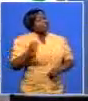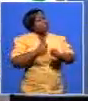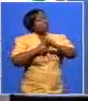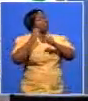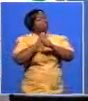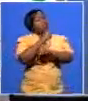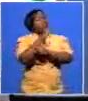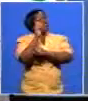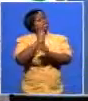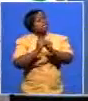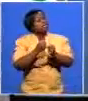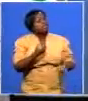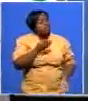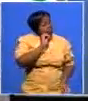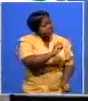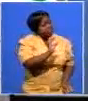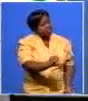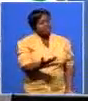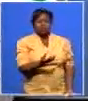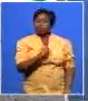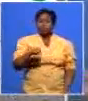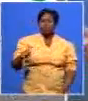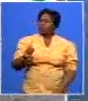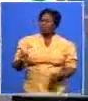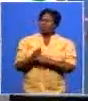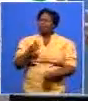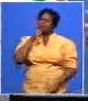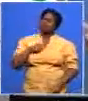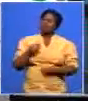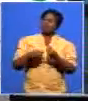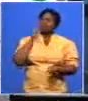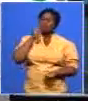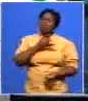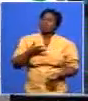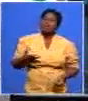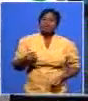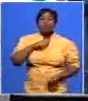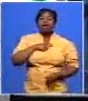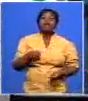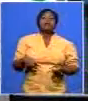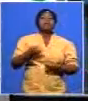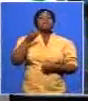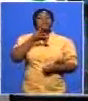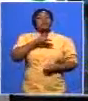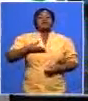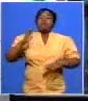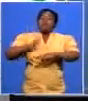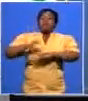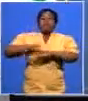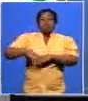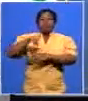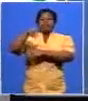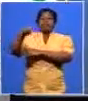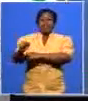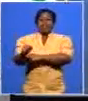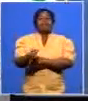wedding no so you can't come here and talk about gender we have more prominent women in the da than you have in the anc policy and we don't